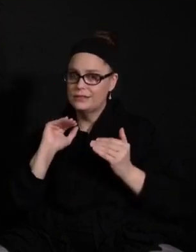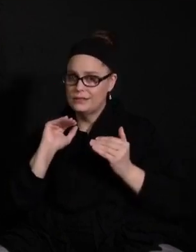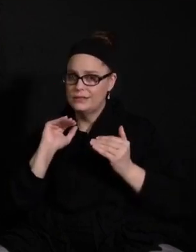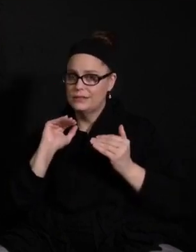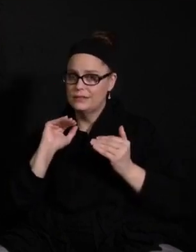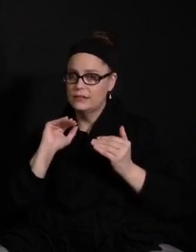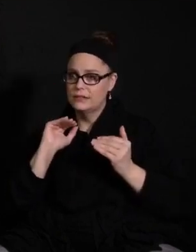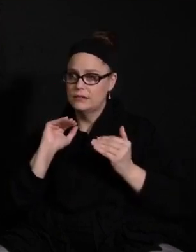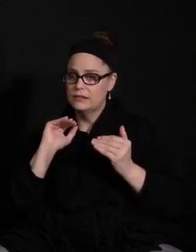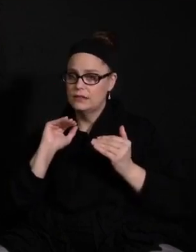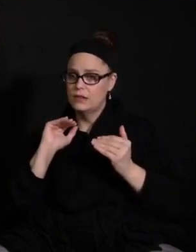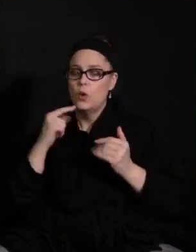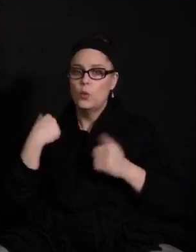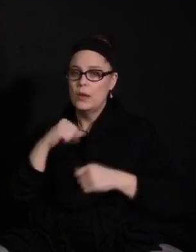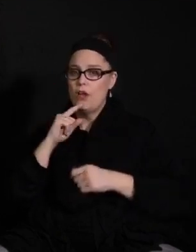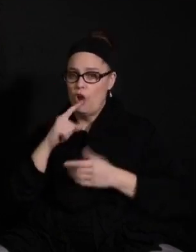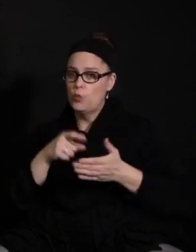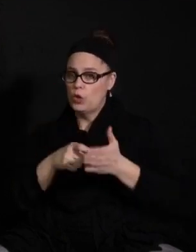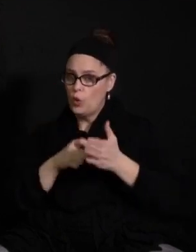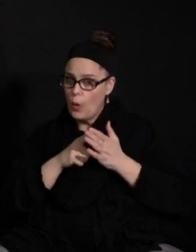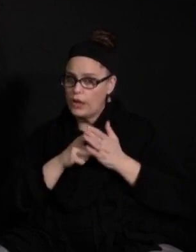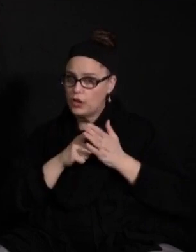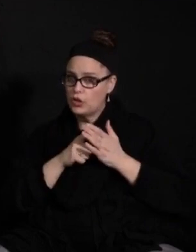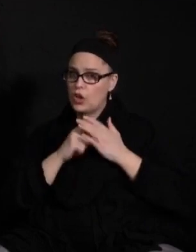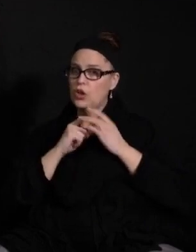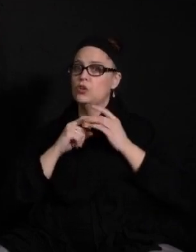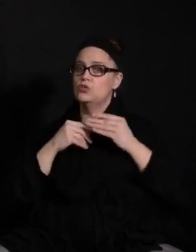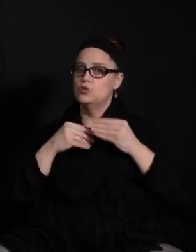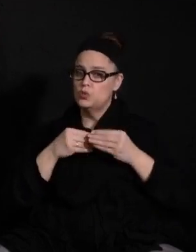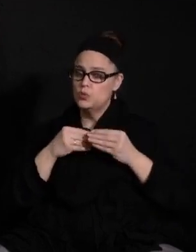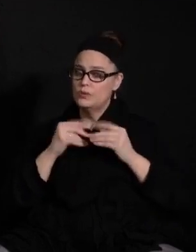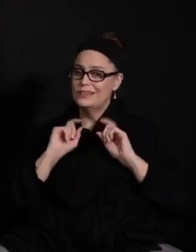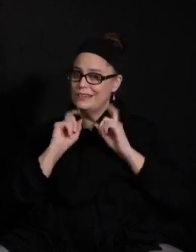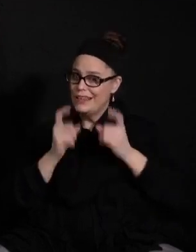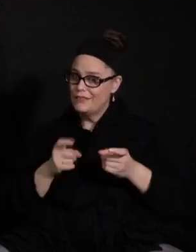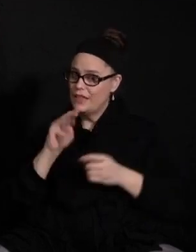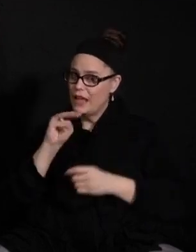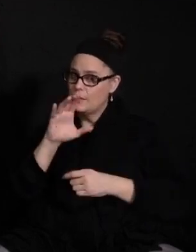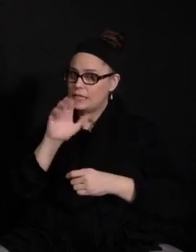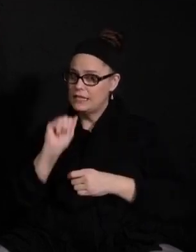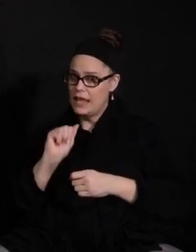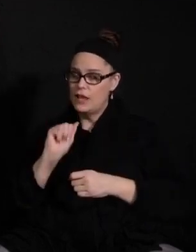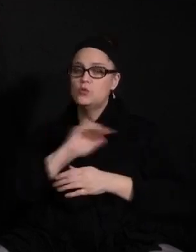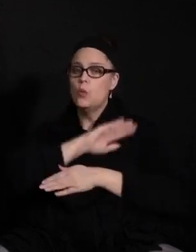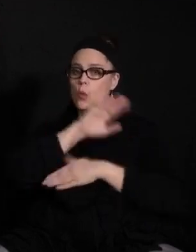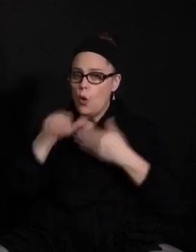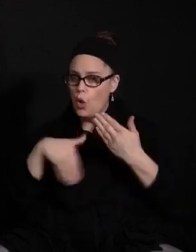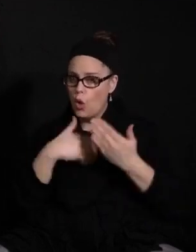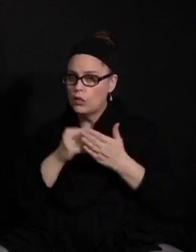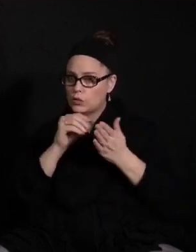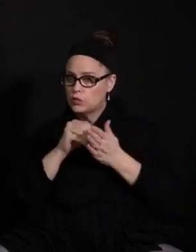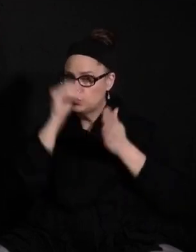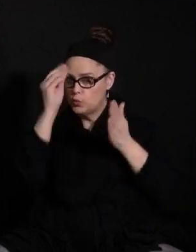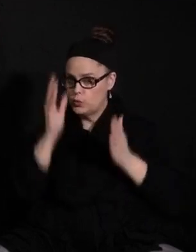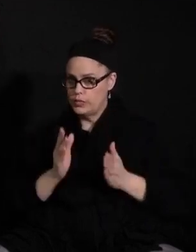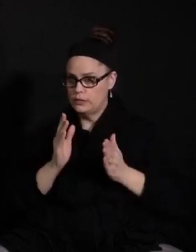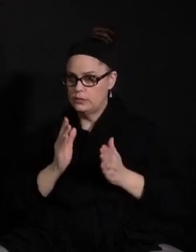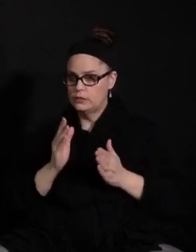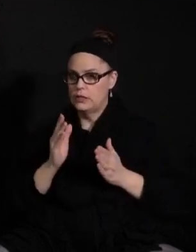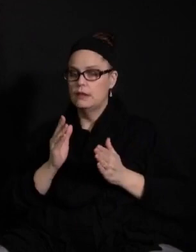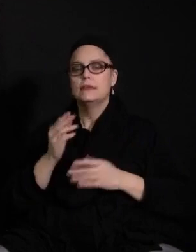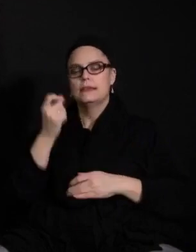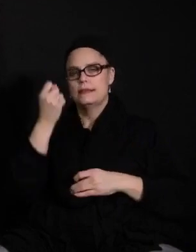required to administer the MCAs to all of our students. And it's